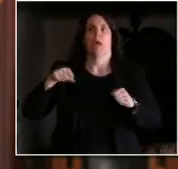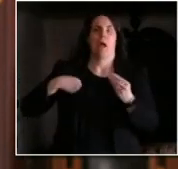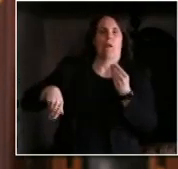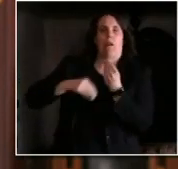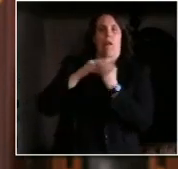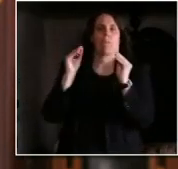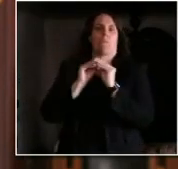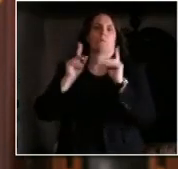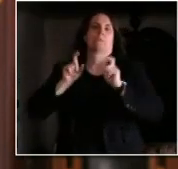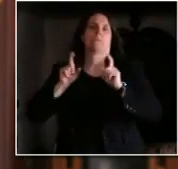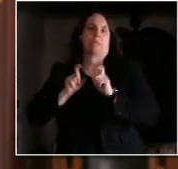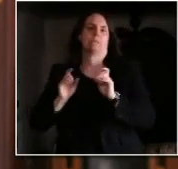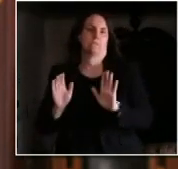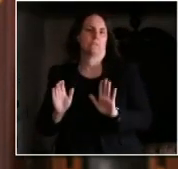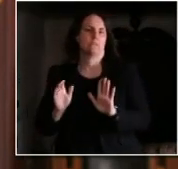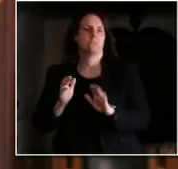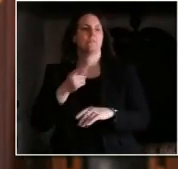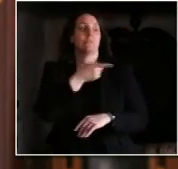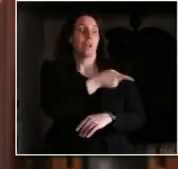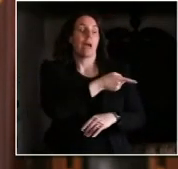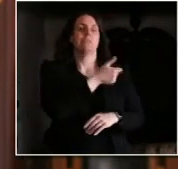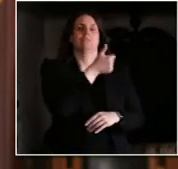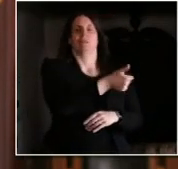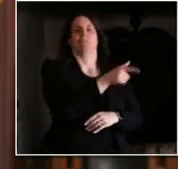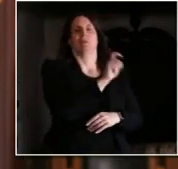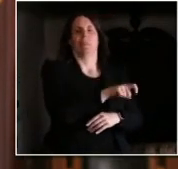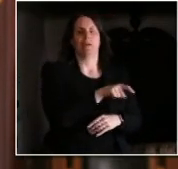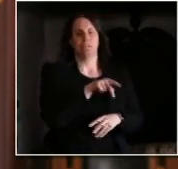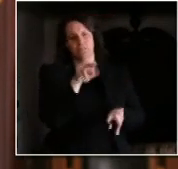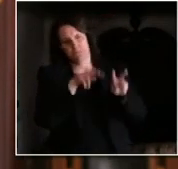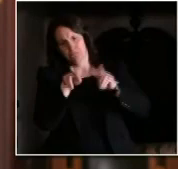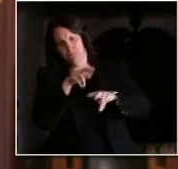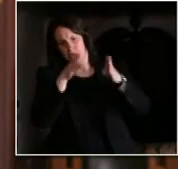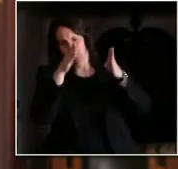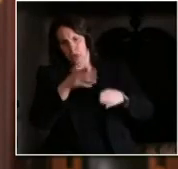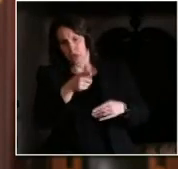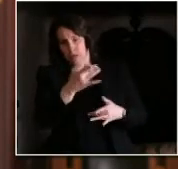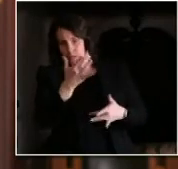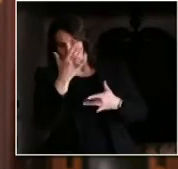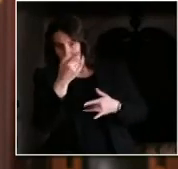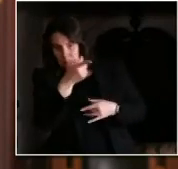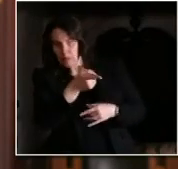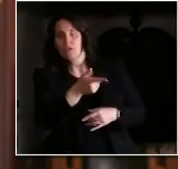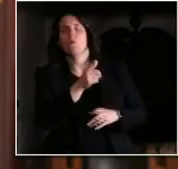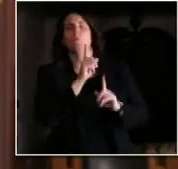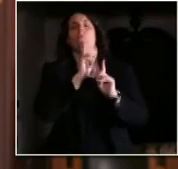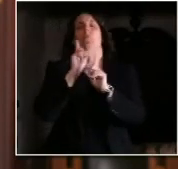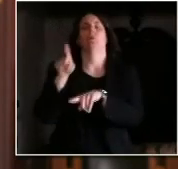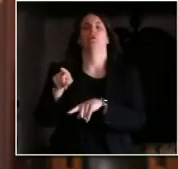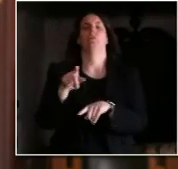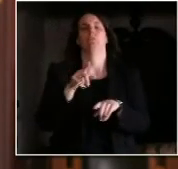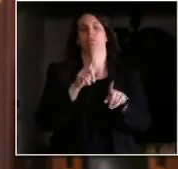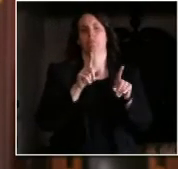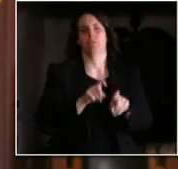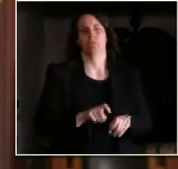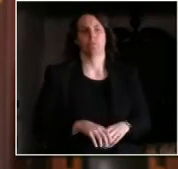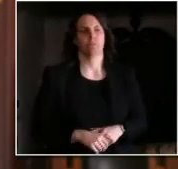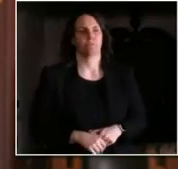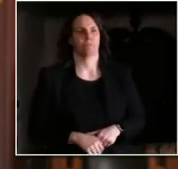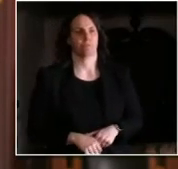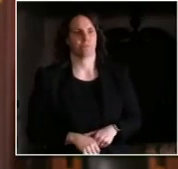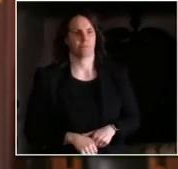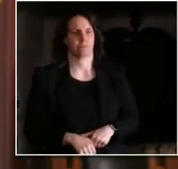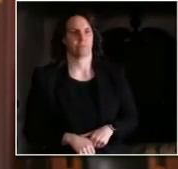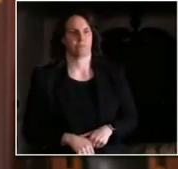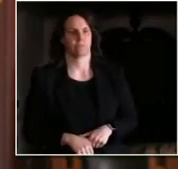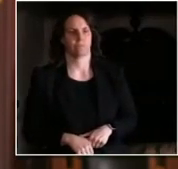tests for folks who they believe need them I think the other thing we are actively working on is this more strategic